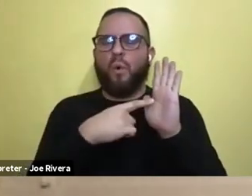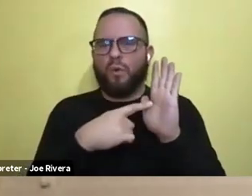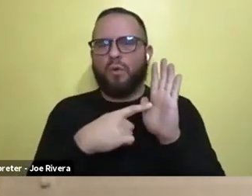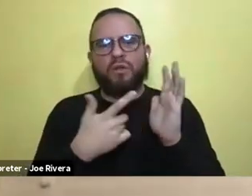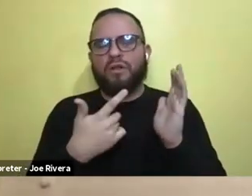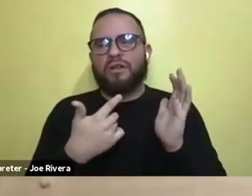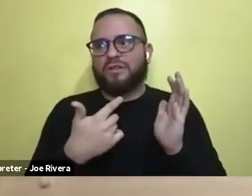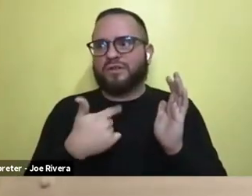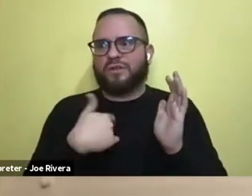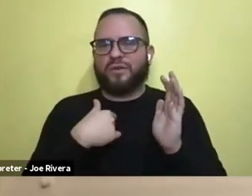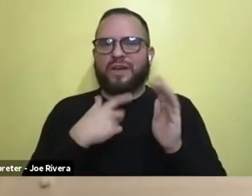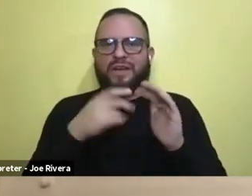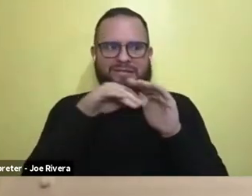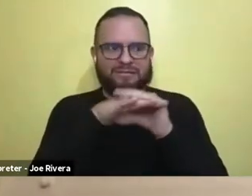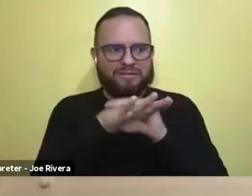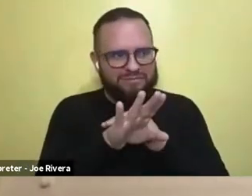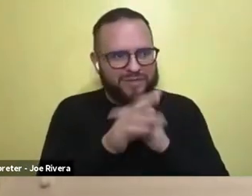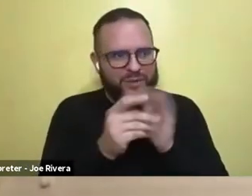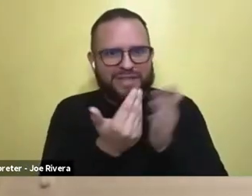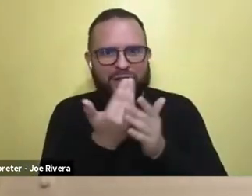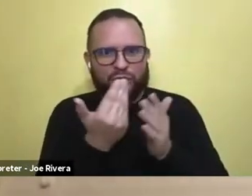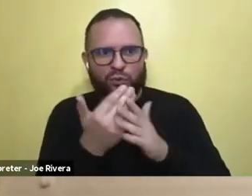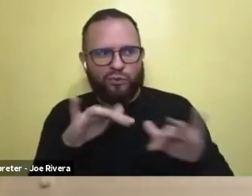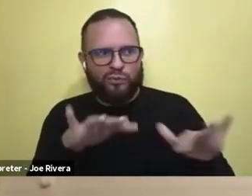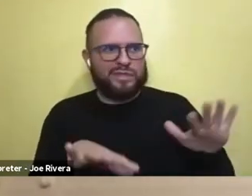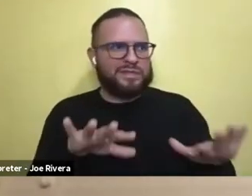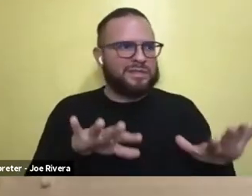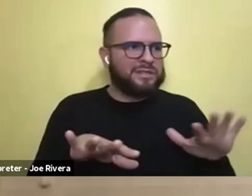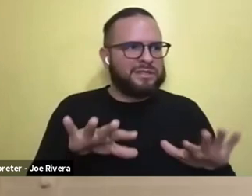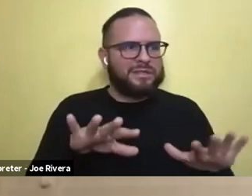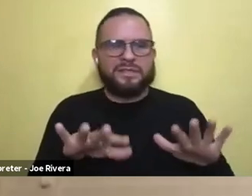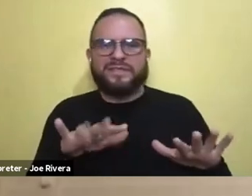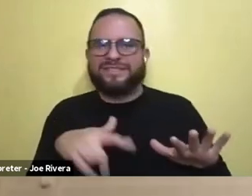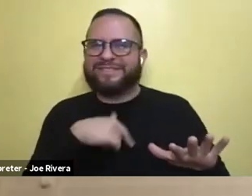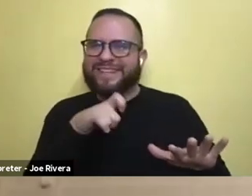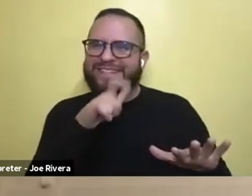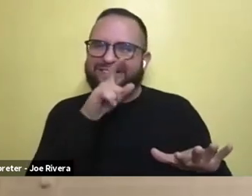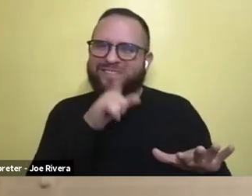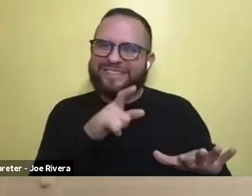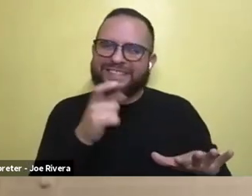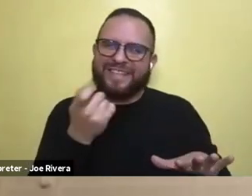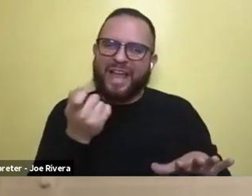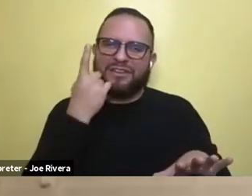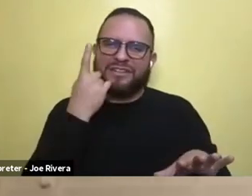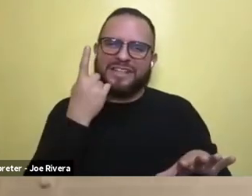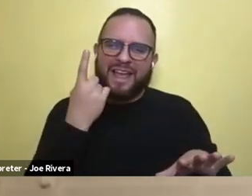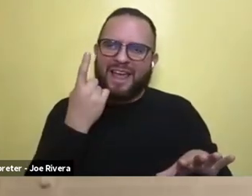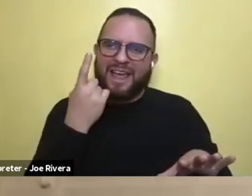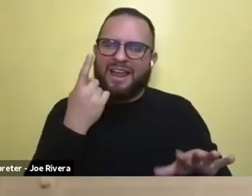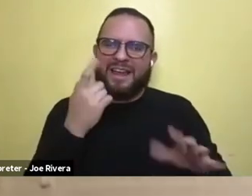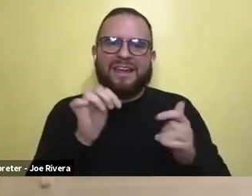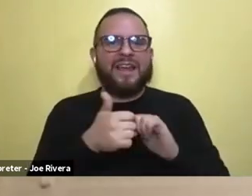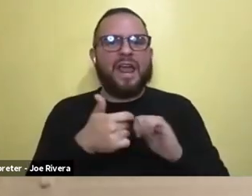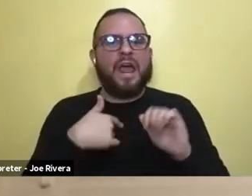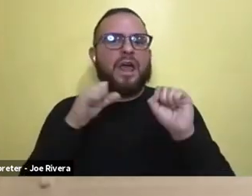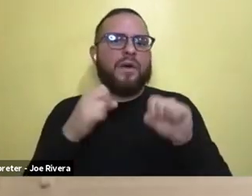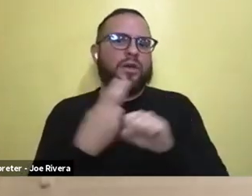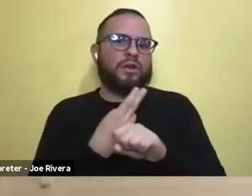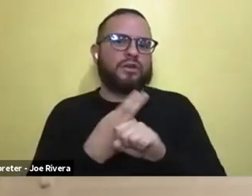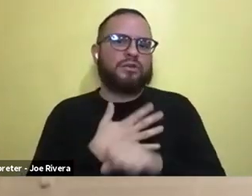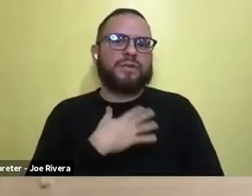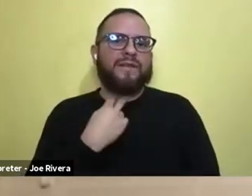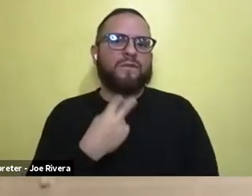was, it was a bit of new territory for me. So I didn't, I didn't really understand, uh, how I could use my voice yet. You know,